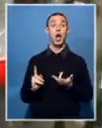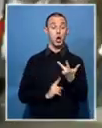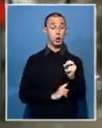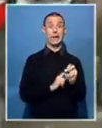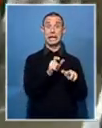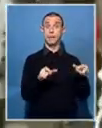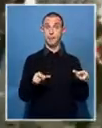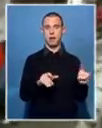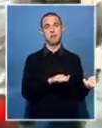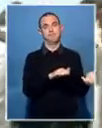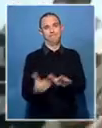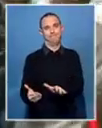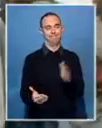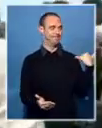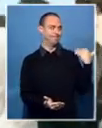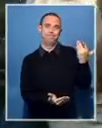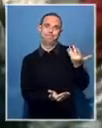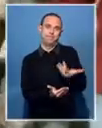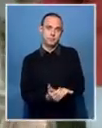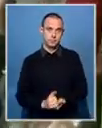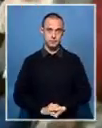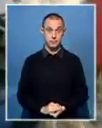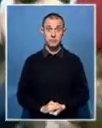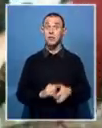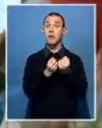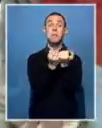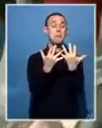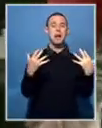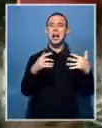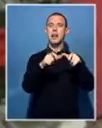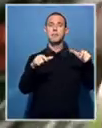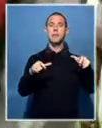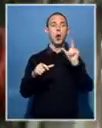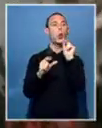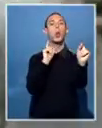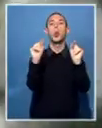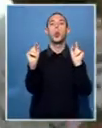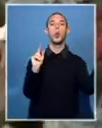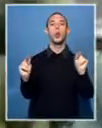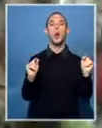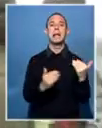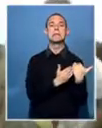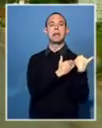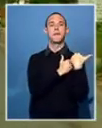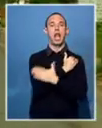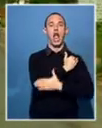have been killed since protests erupted. Tens of thousands have fled to neighboring countries.